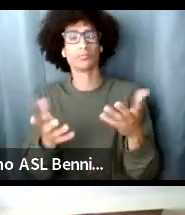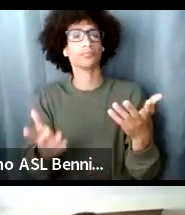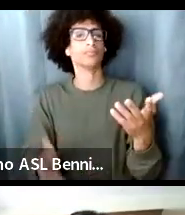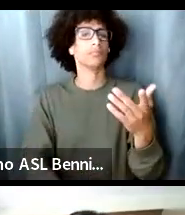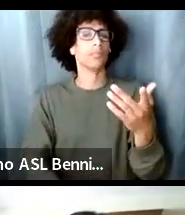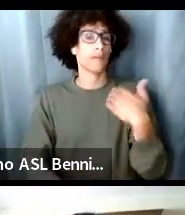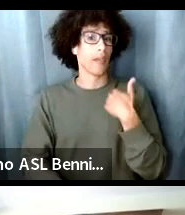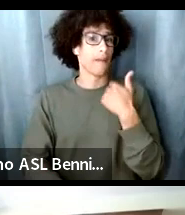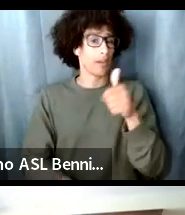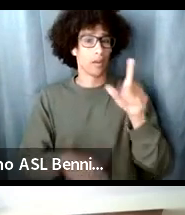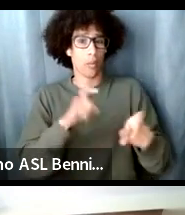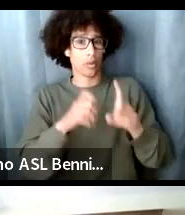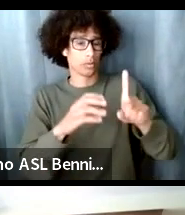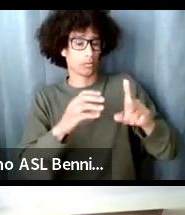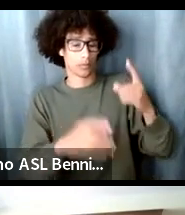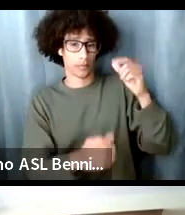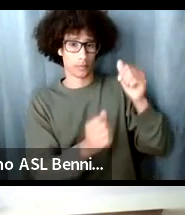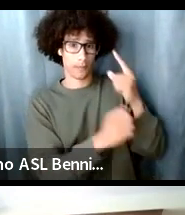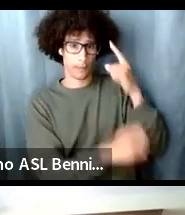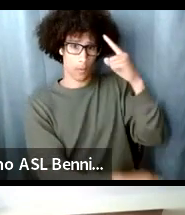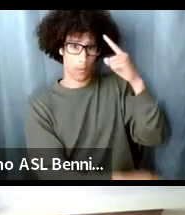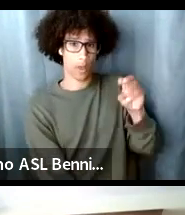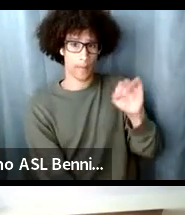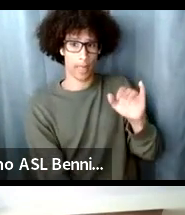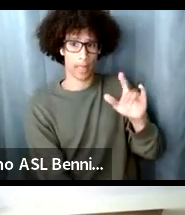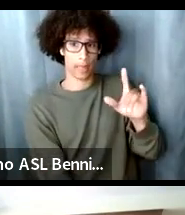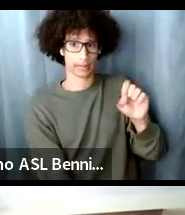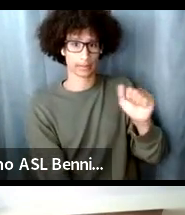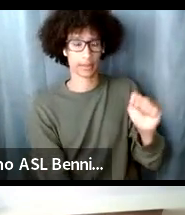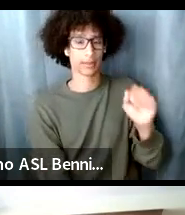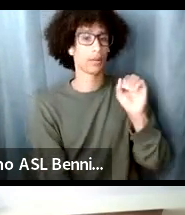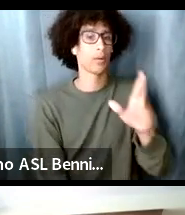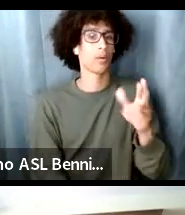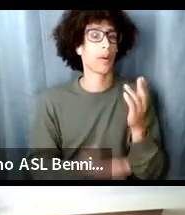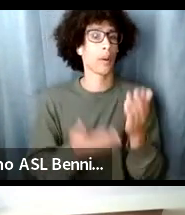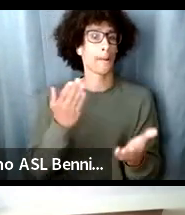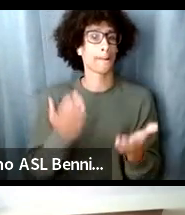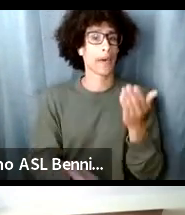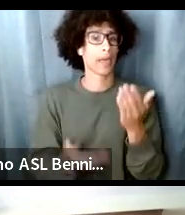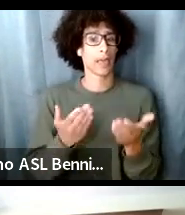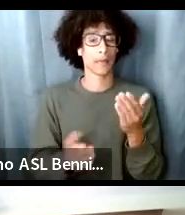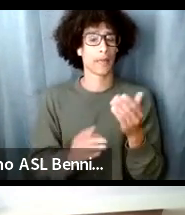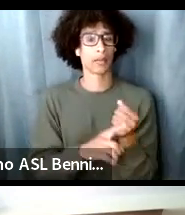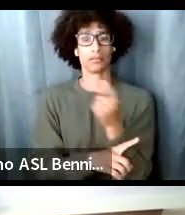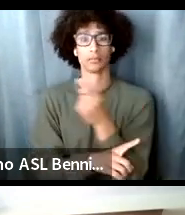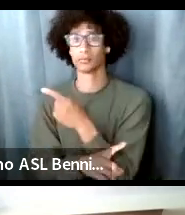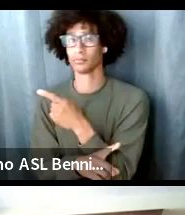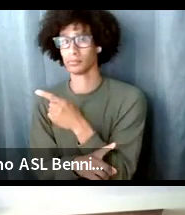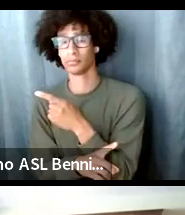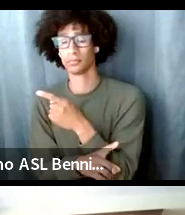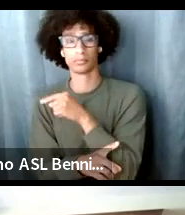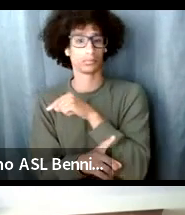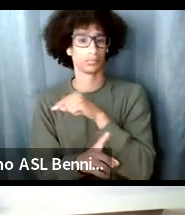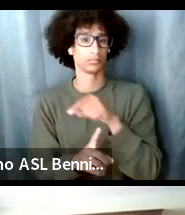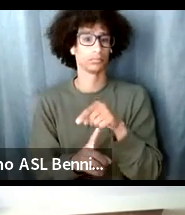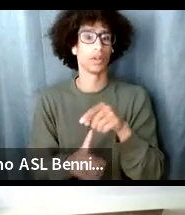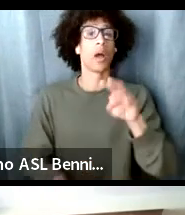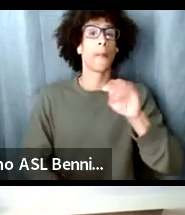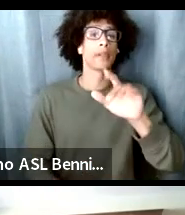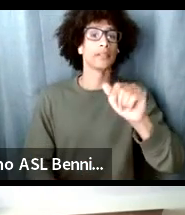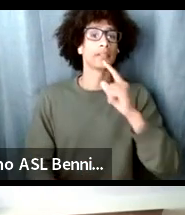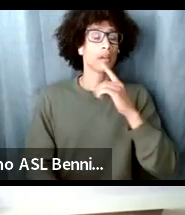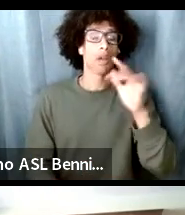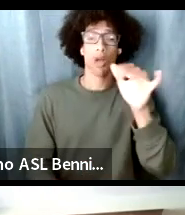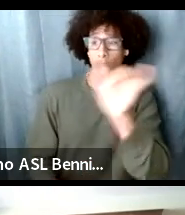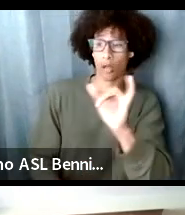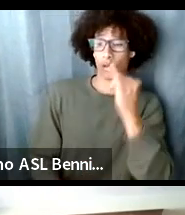or just maybe it's not about that but it's about something else that melissa also also if you're in process right if you're in